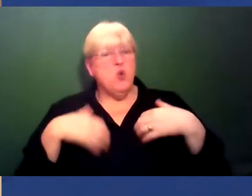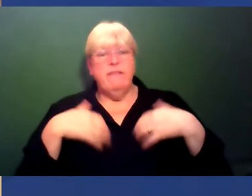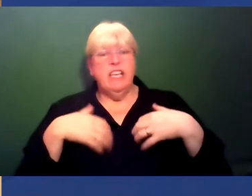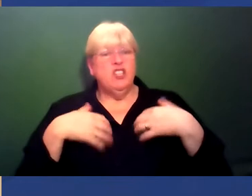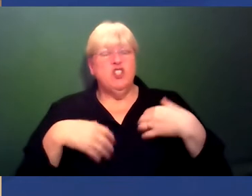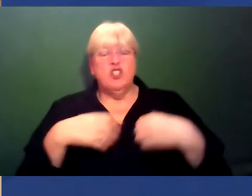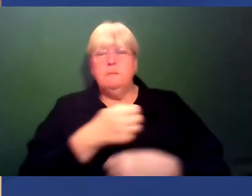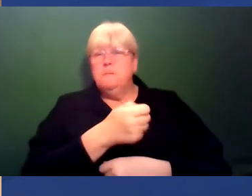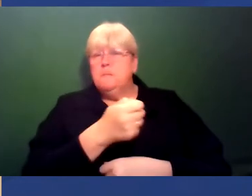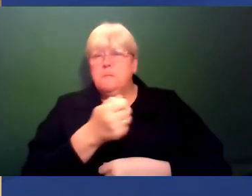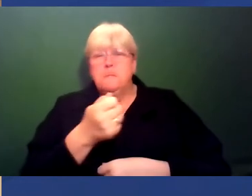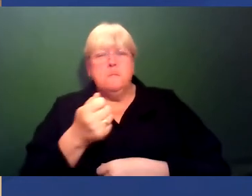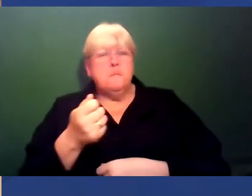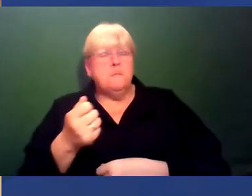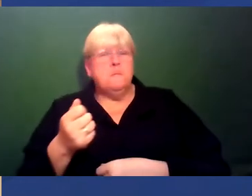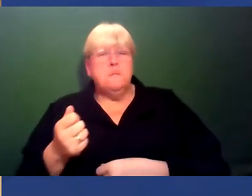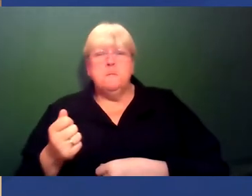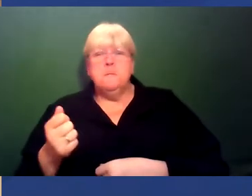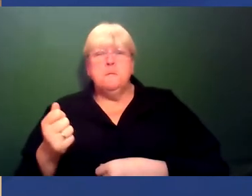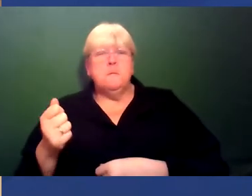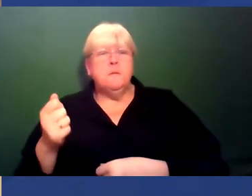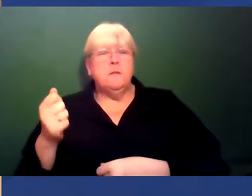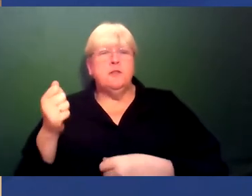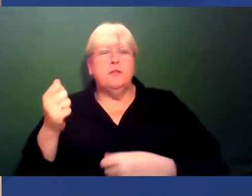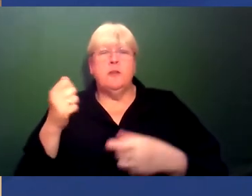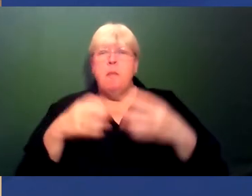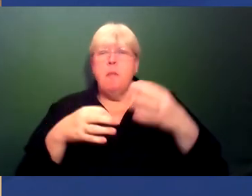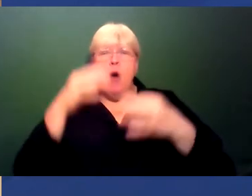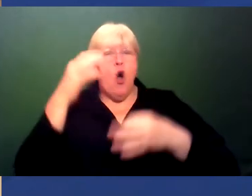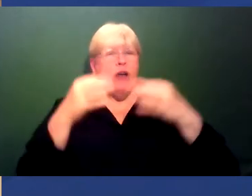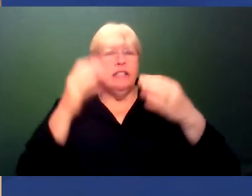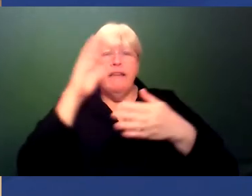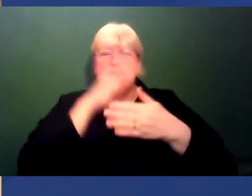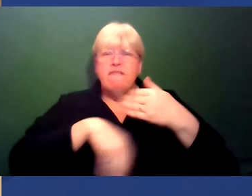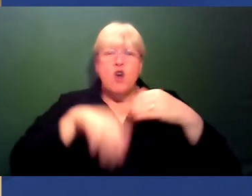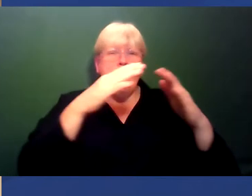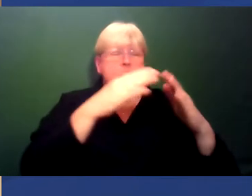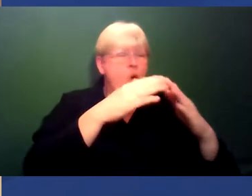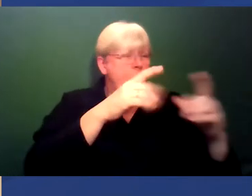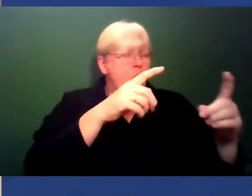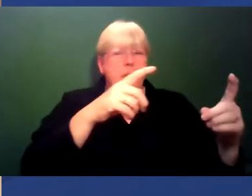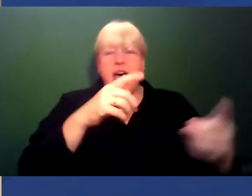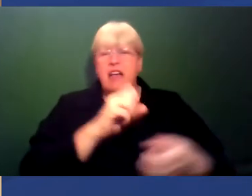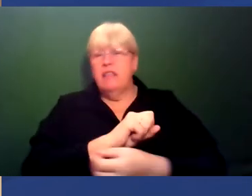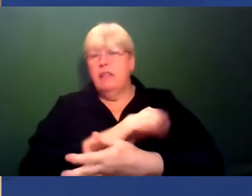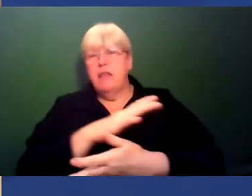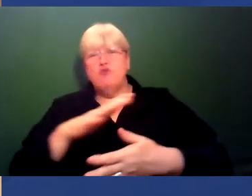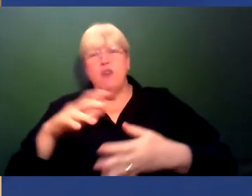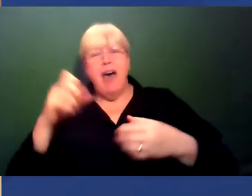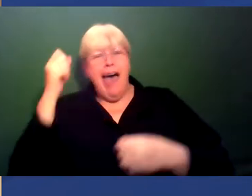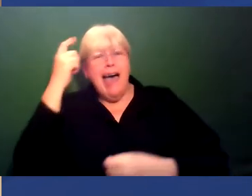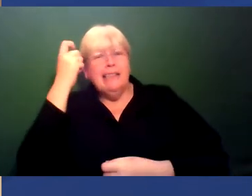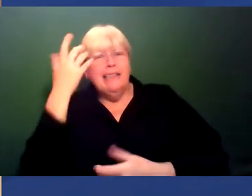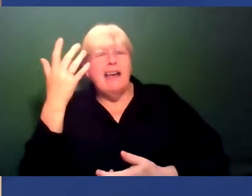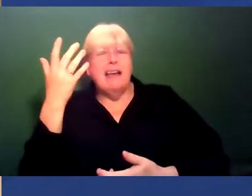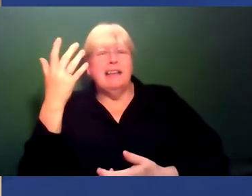bring your politics from home and your liberalism into being non-exclusionary at work.